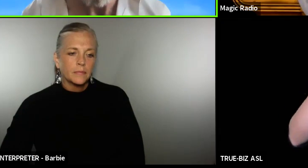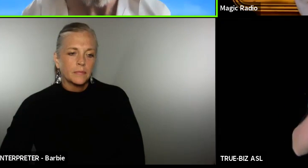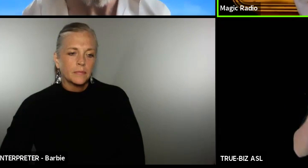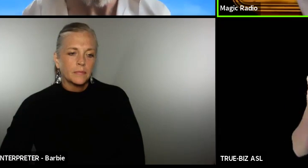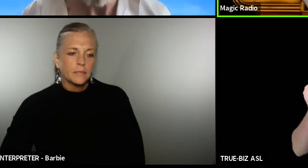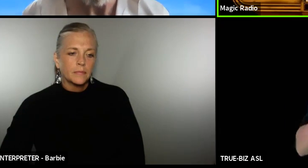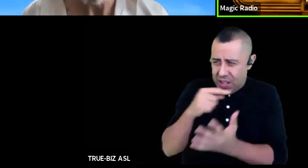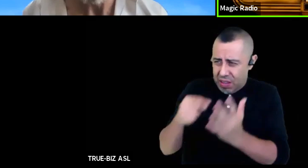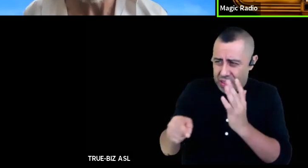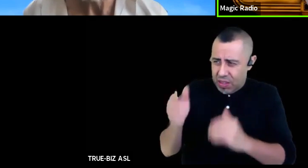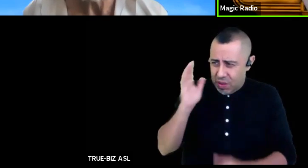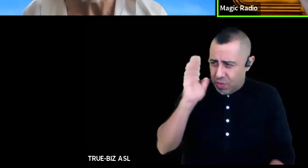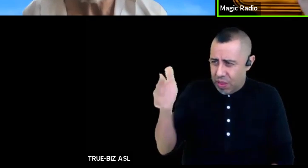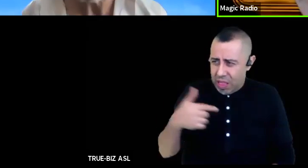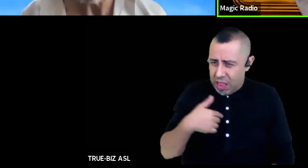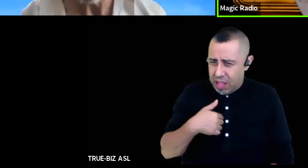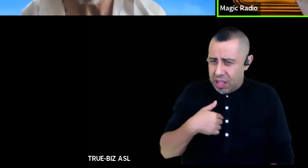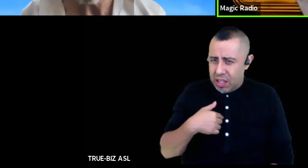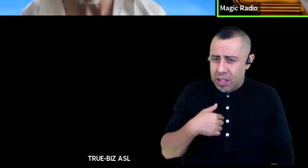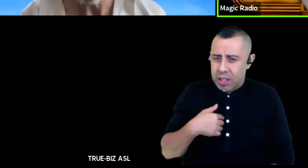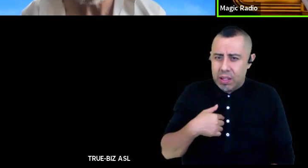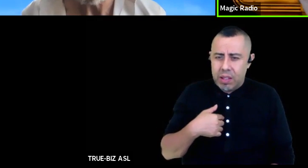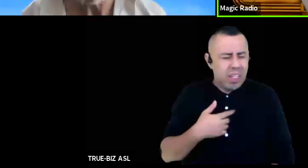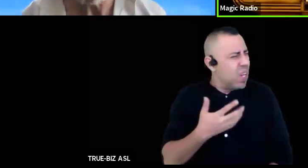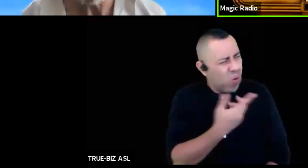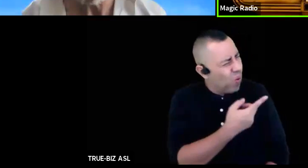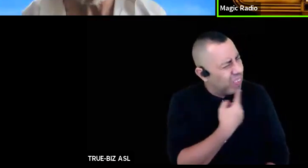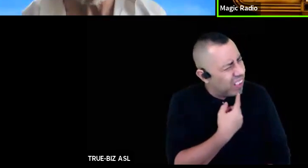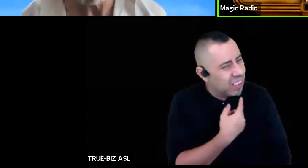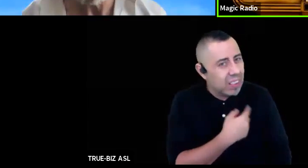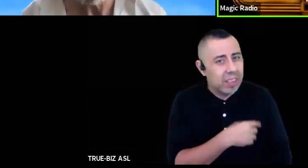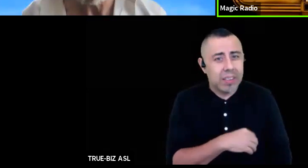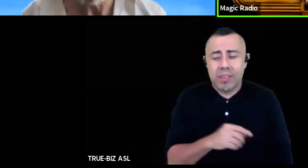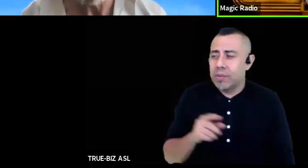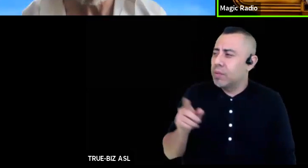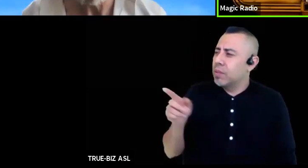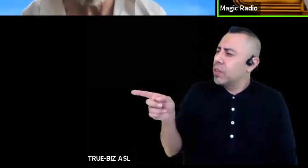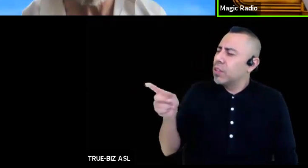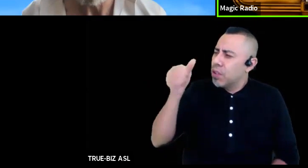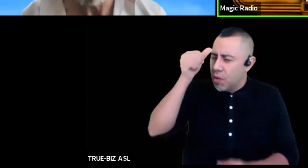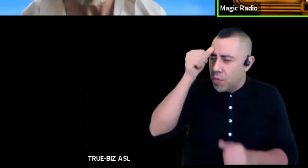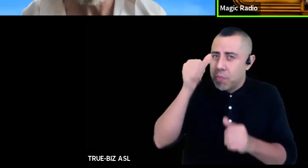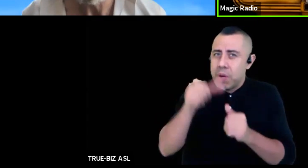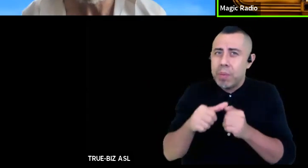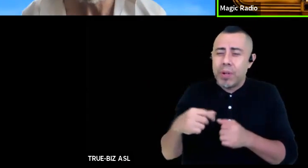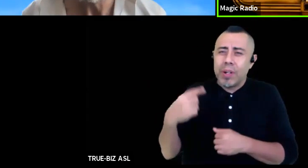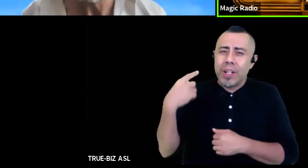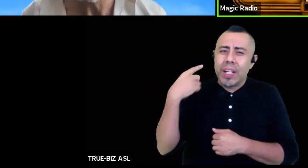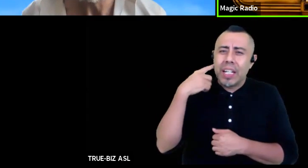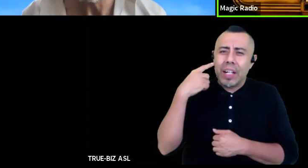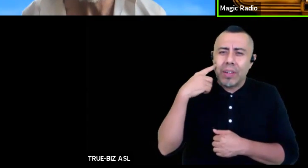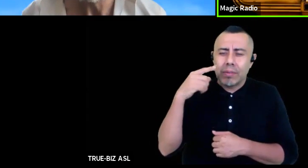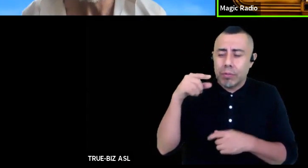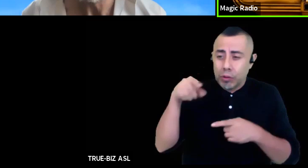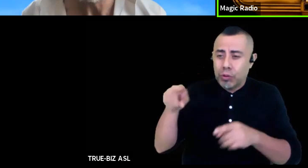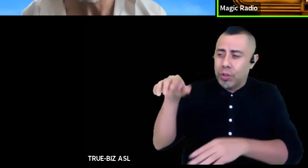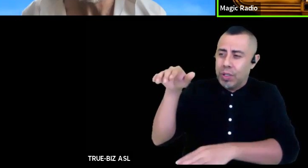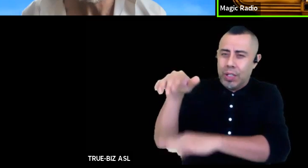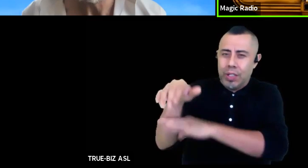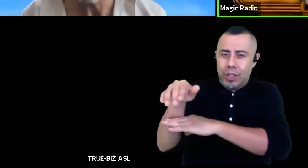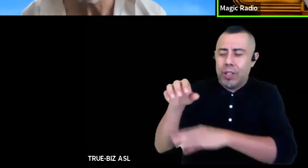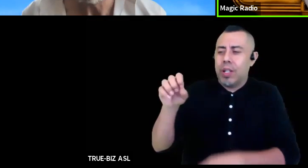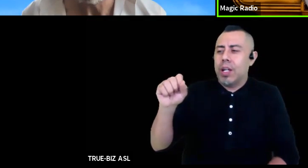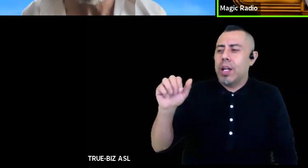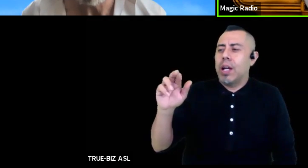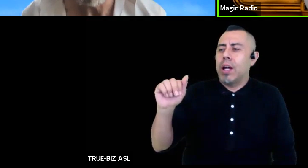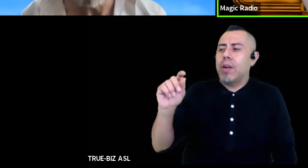do you remember all this hearing a voice in the air in the evening in Saratov when you were sitting on